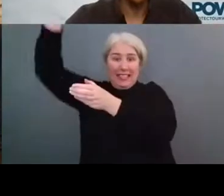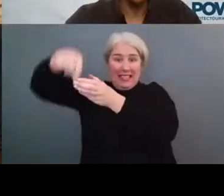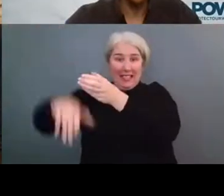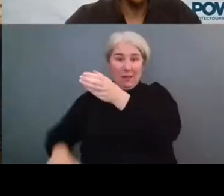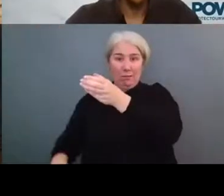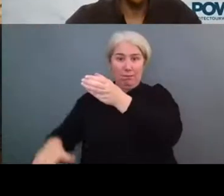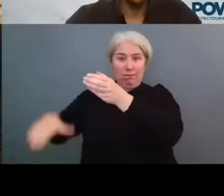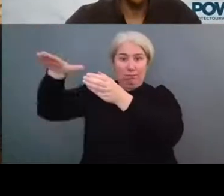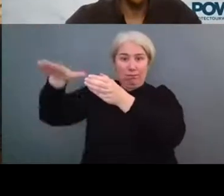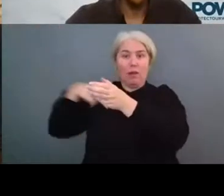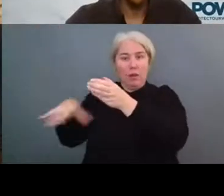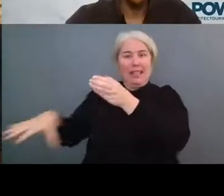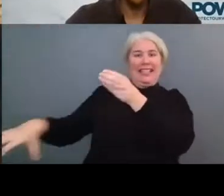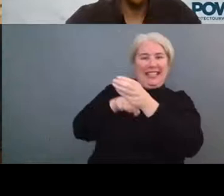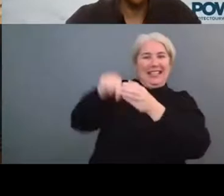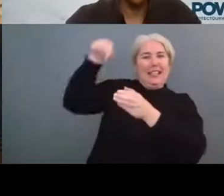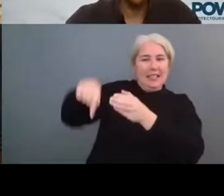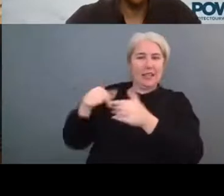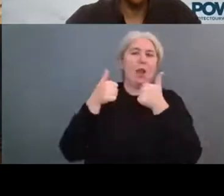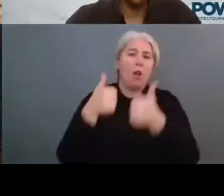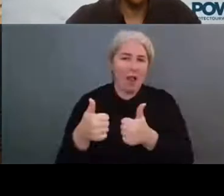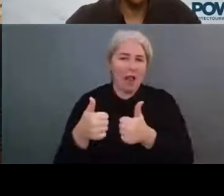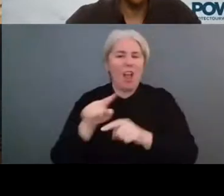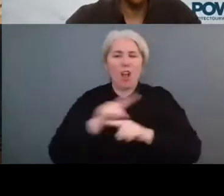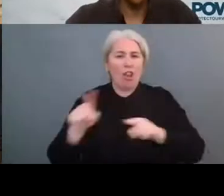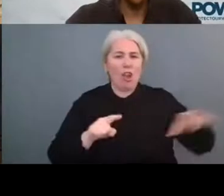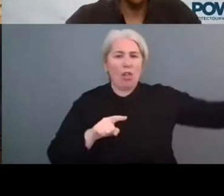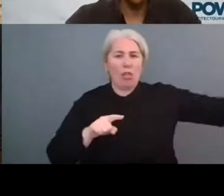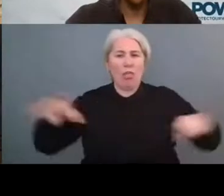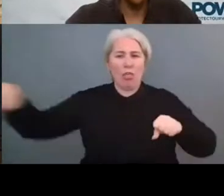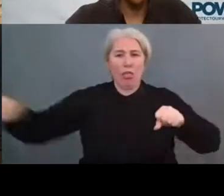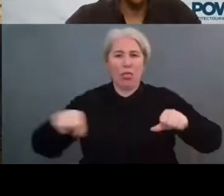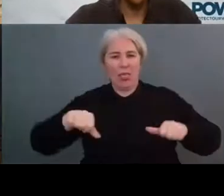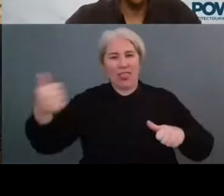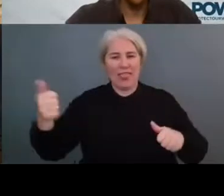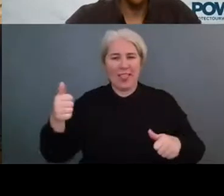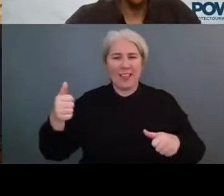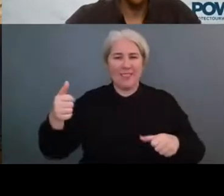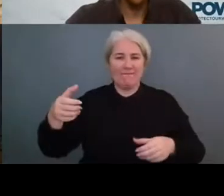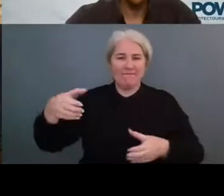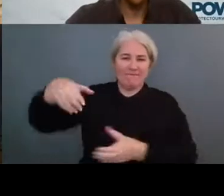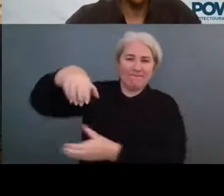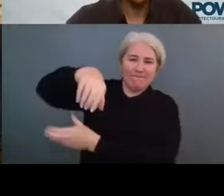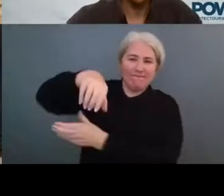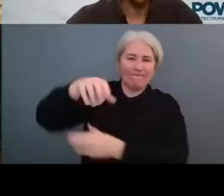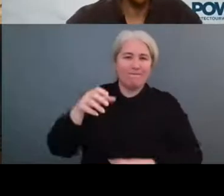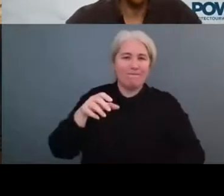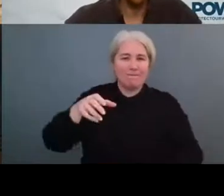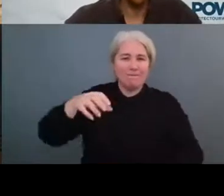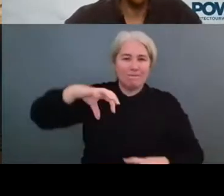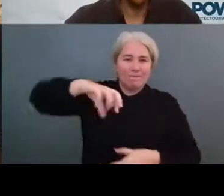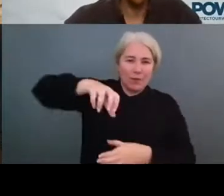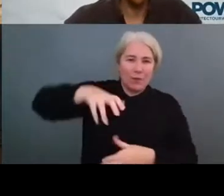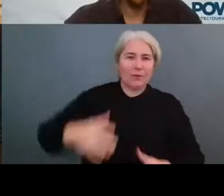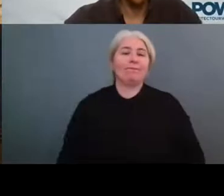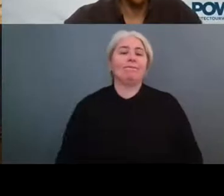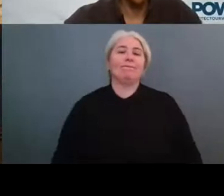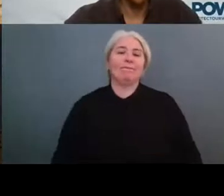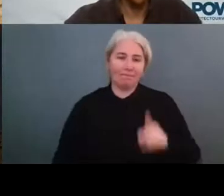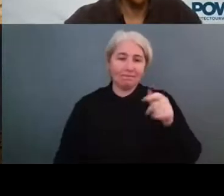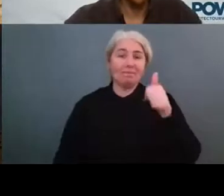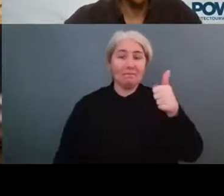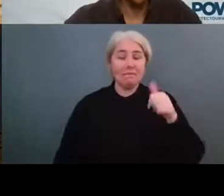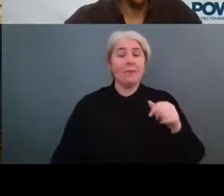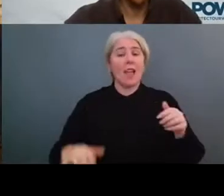How can we we're going to begin by thinking how can we protect those outdoor sports? What can we do? What